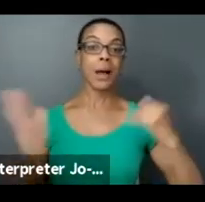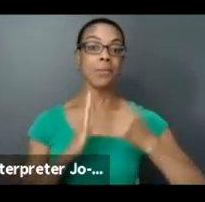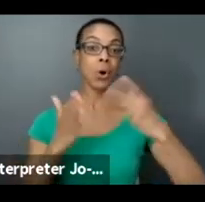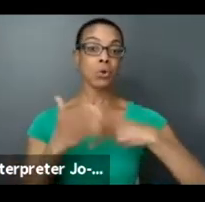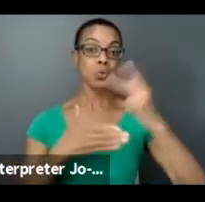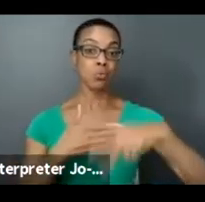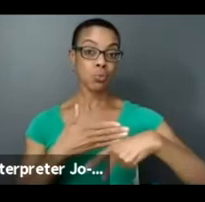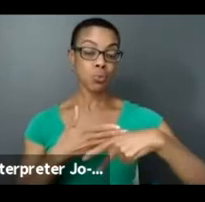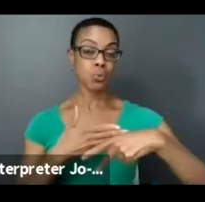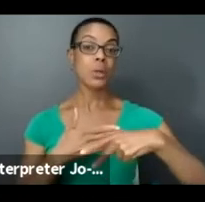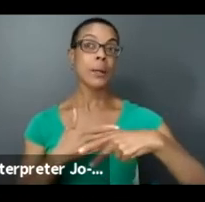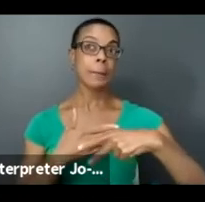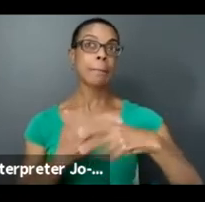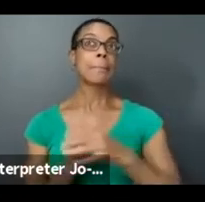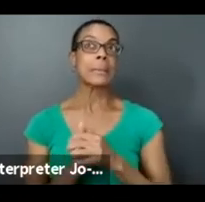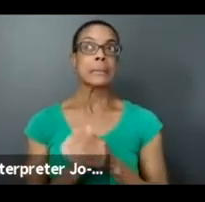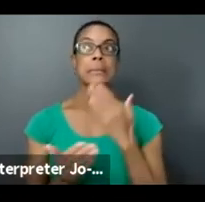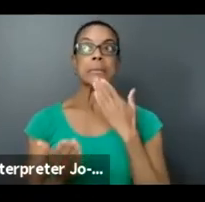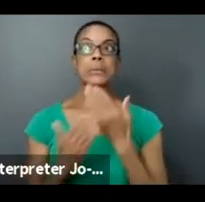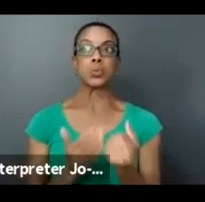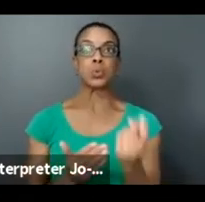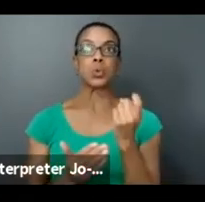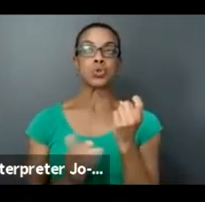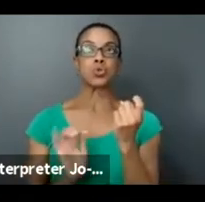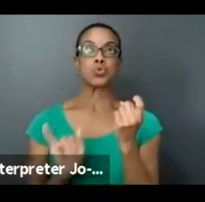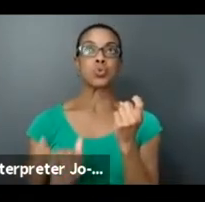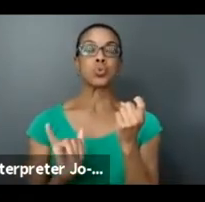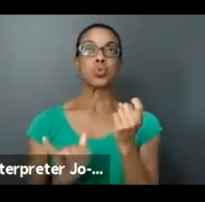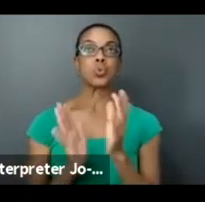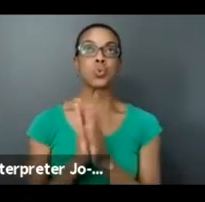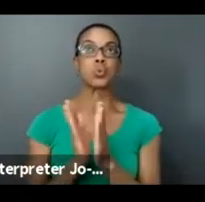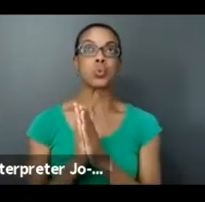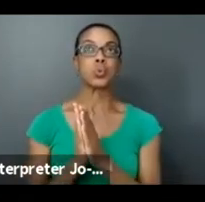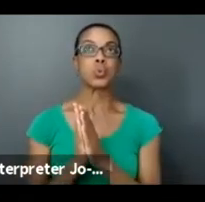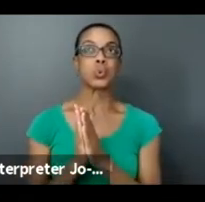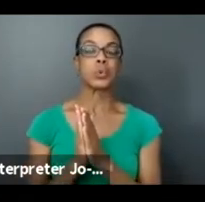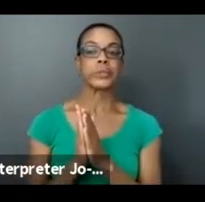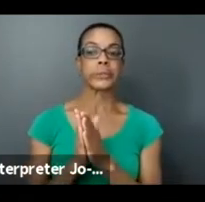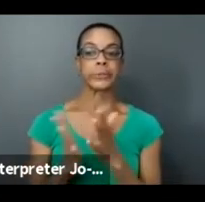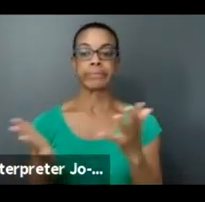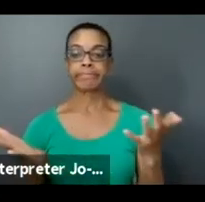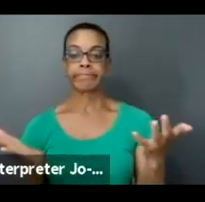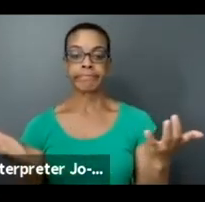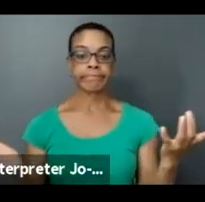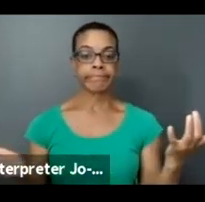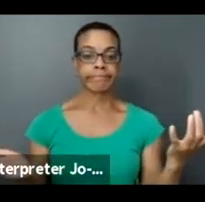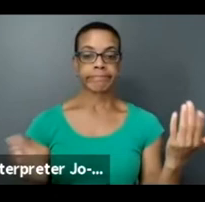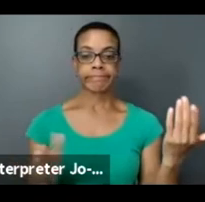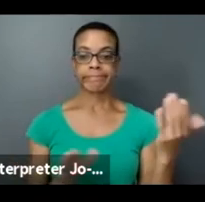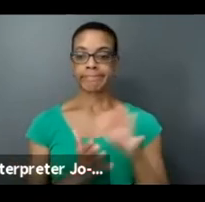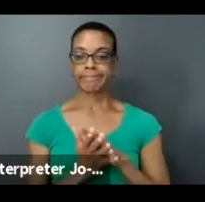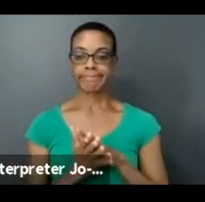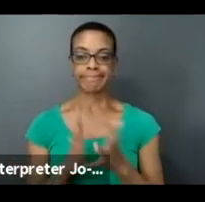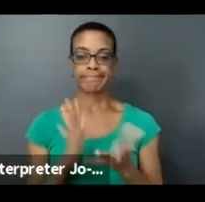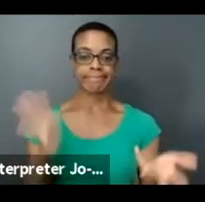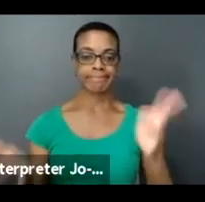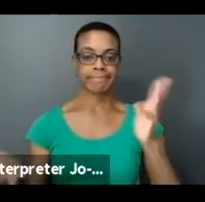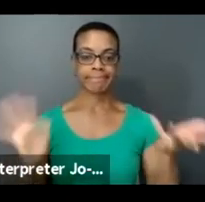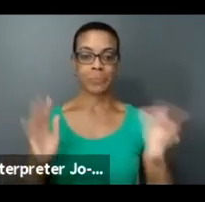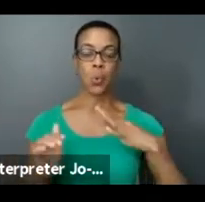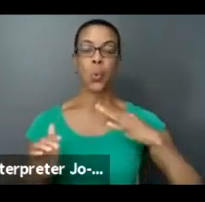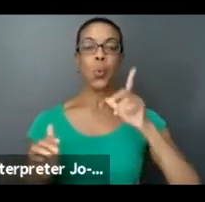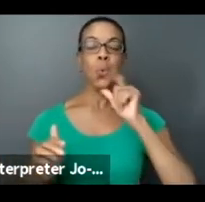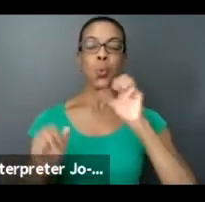So that's a really good question. And this is something that there was some back and forth about in terms of who can apply. We